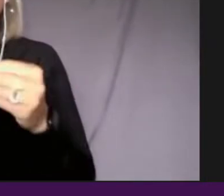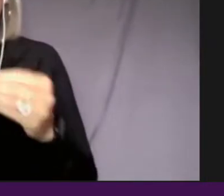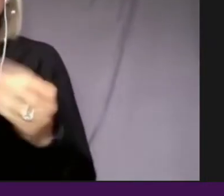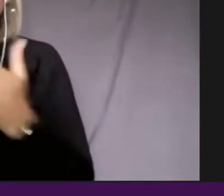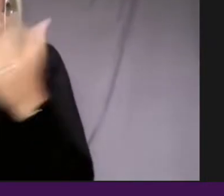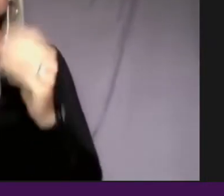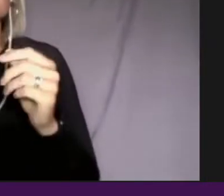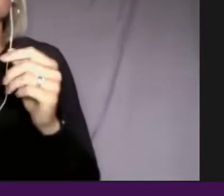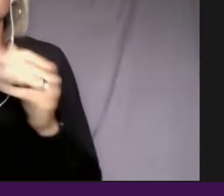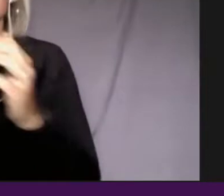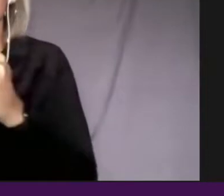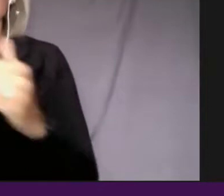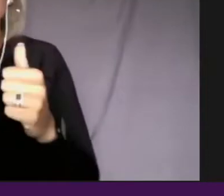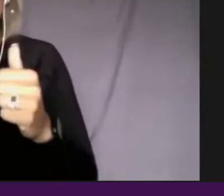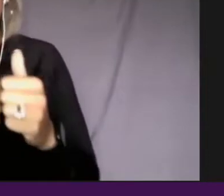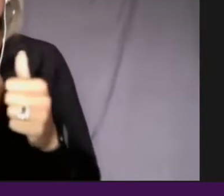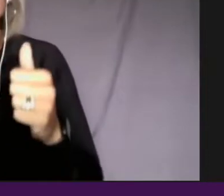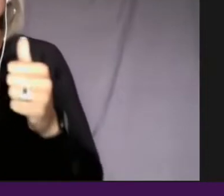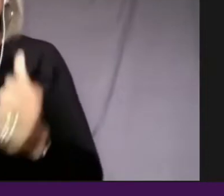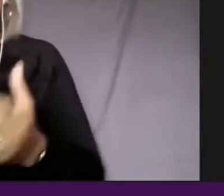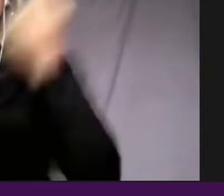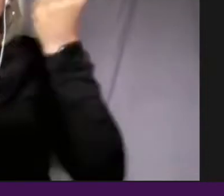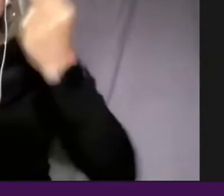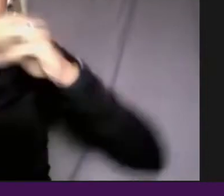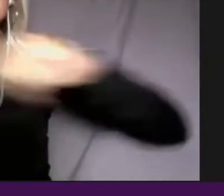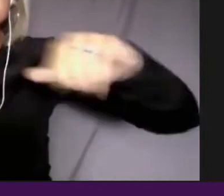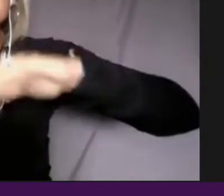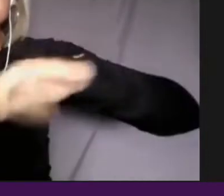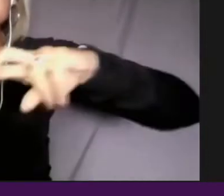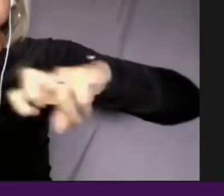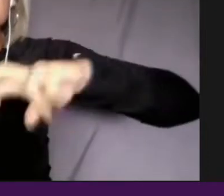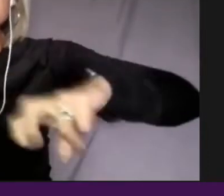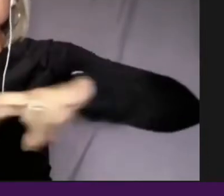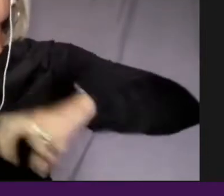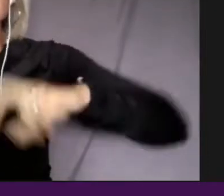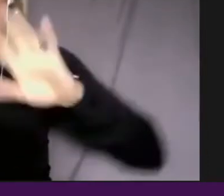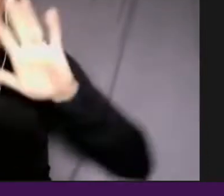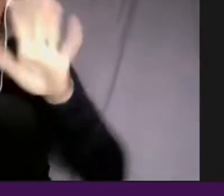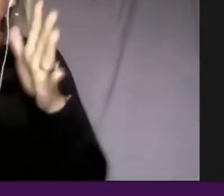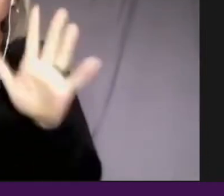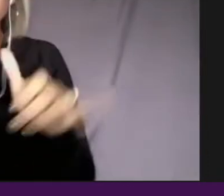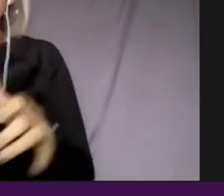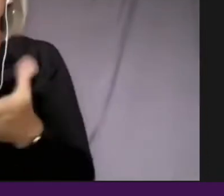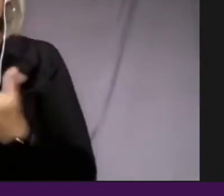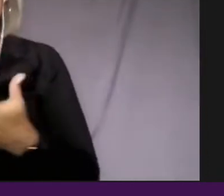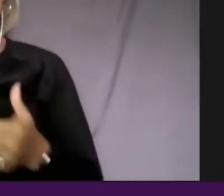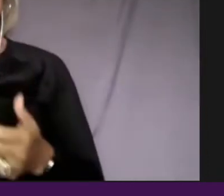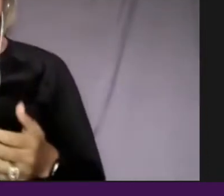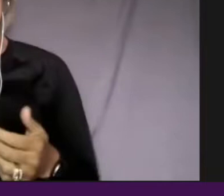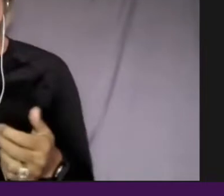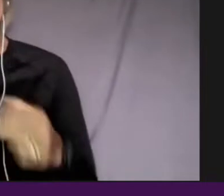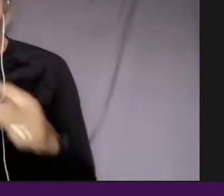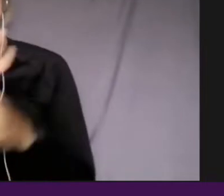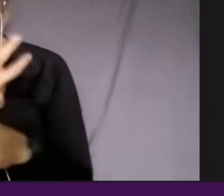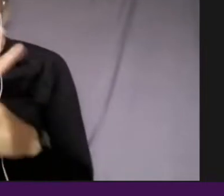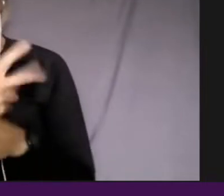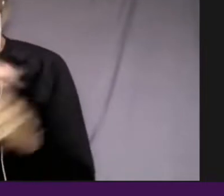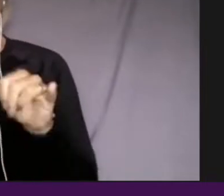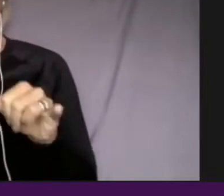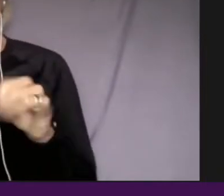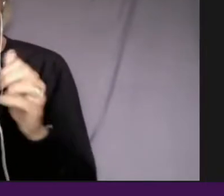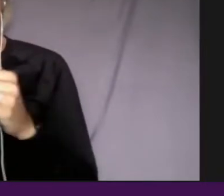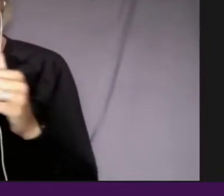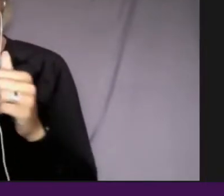how do we unpack this? How do we, it really helped, helped me. And I, you know, us as a team move the project forward.